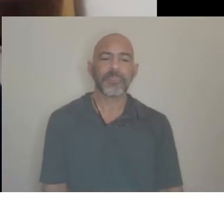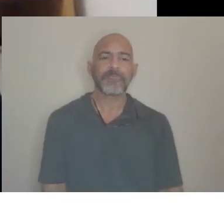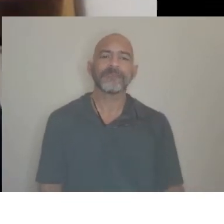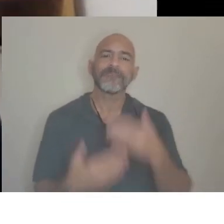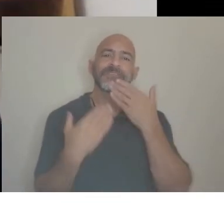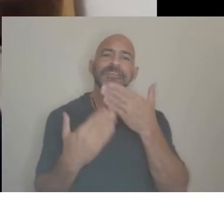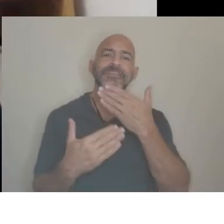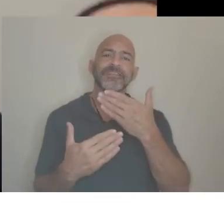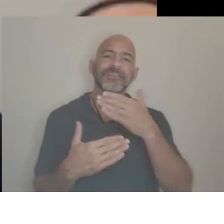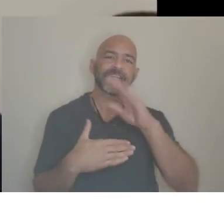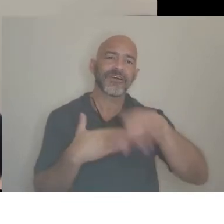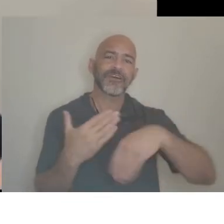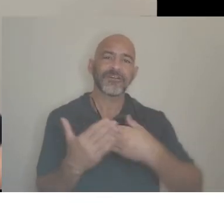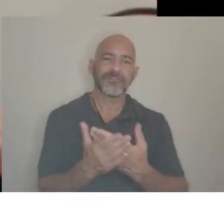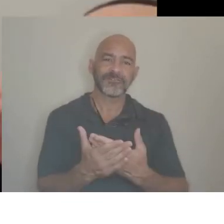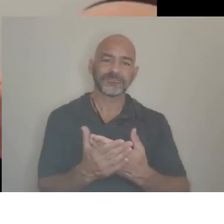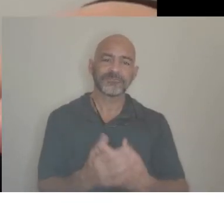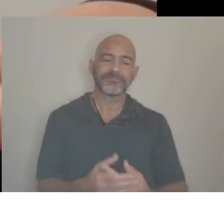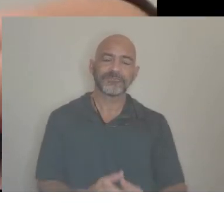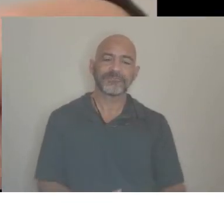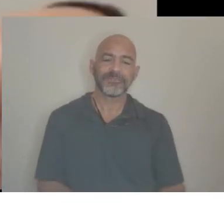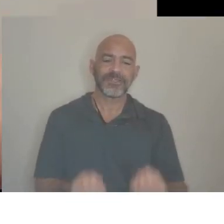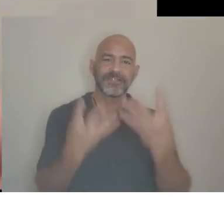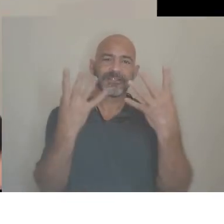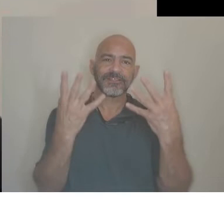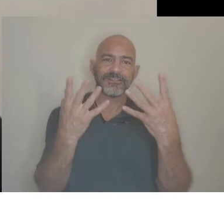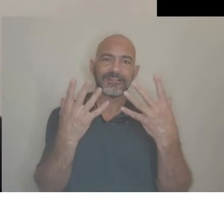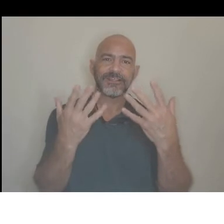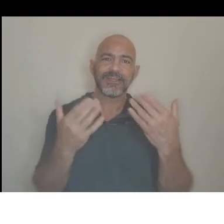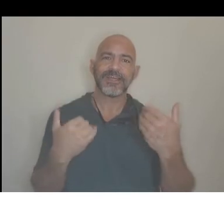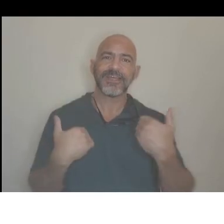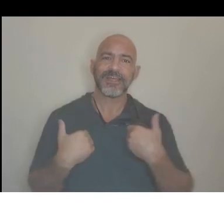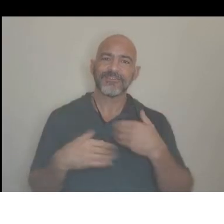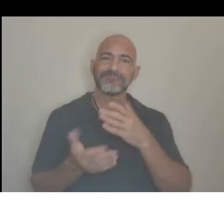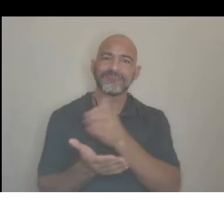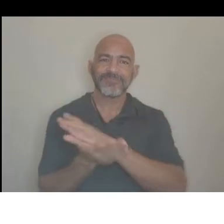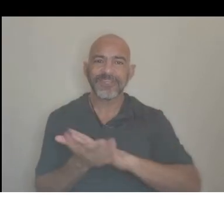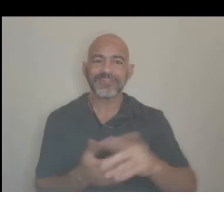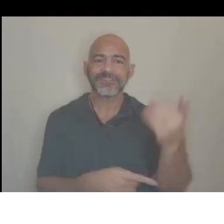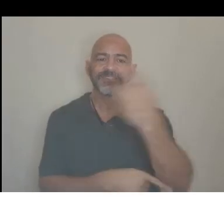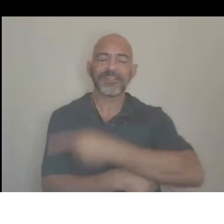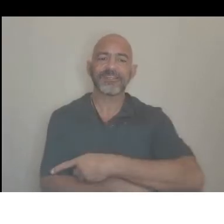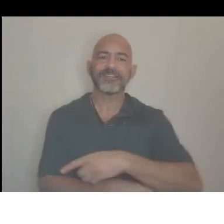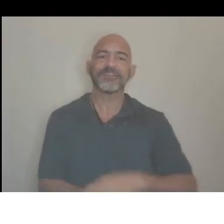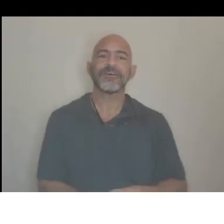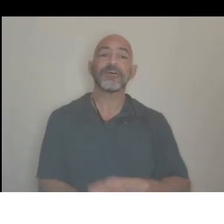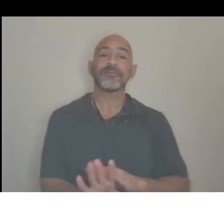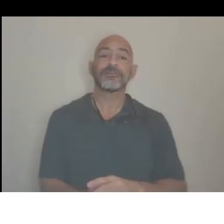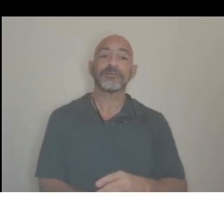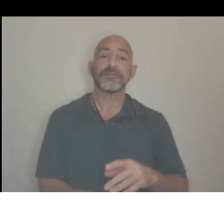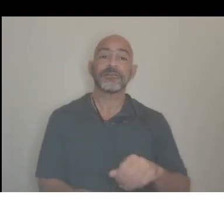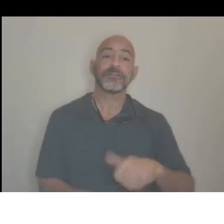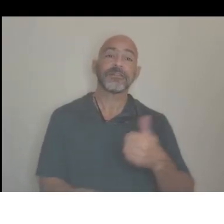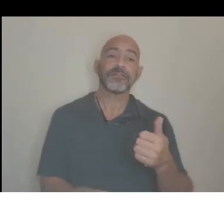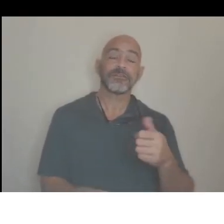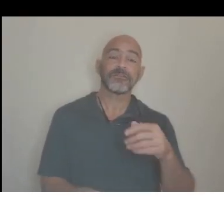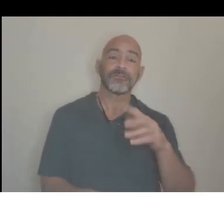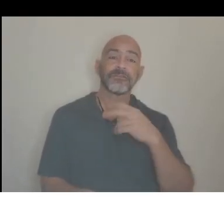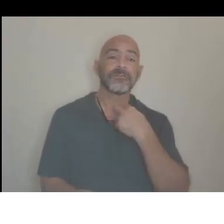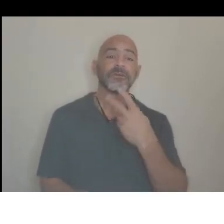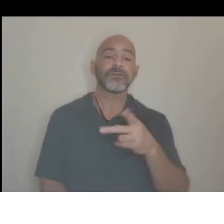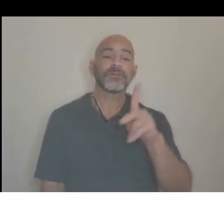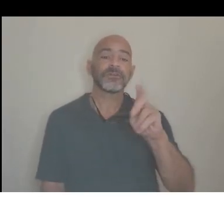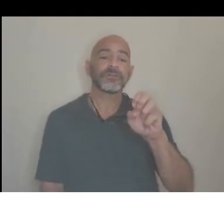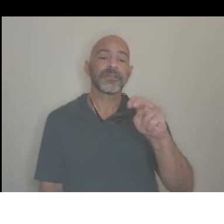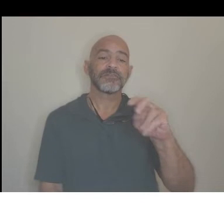so much, and have a nice day. And I also wanted to jump in as a host. Thank you, Barbara and New